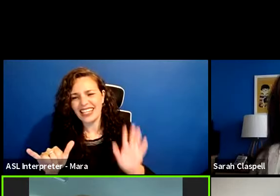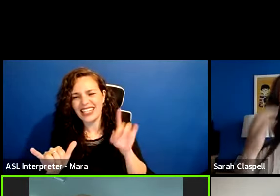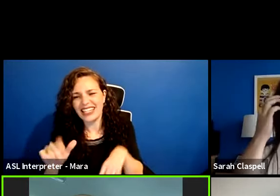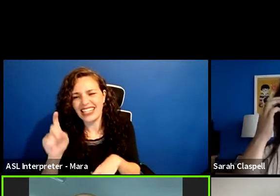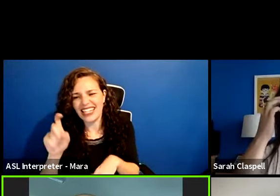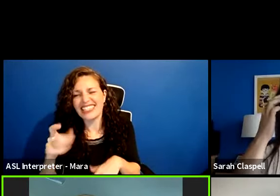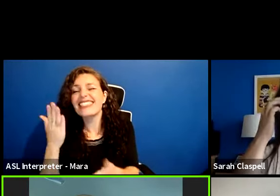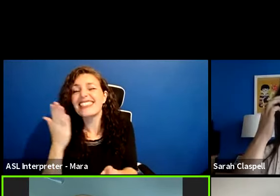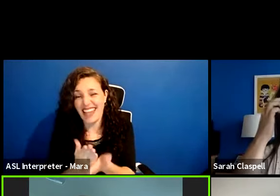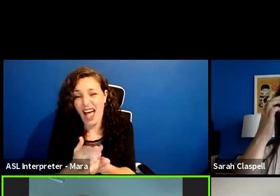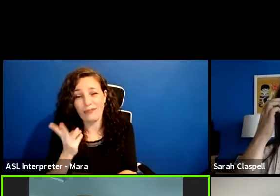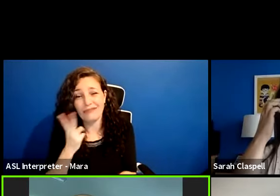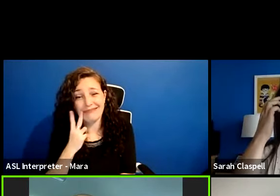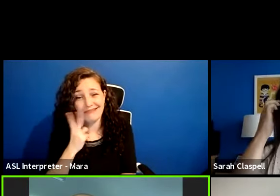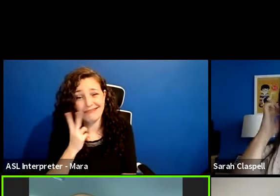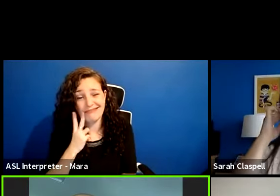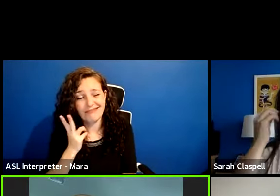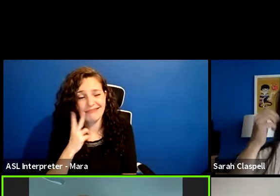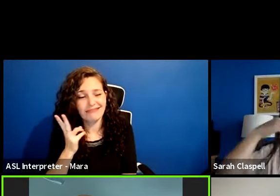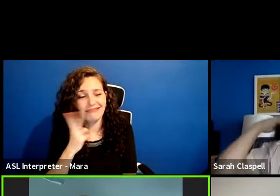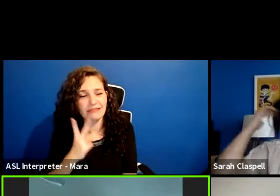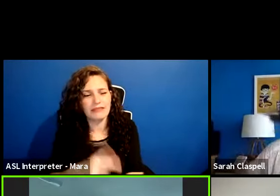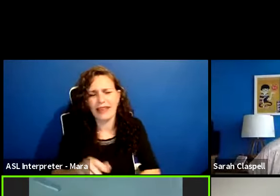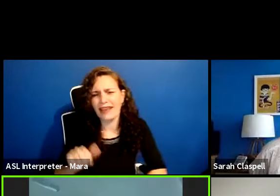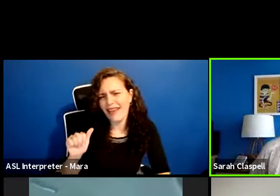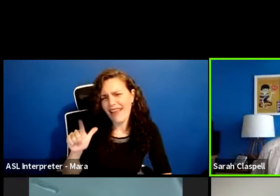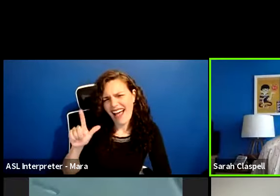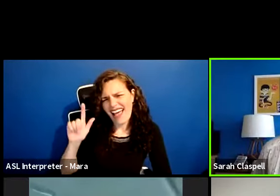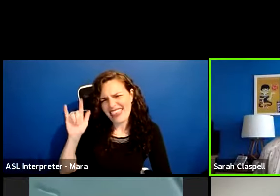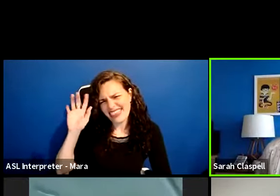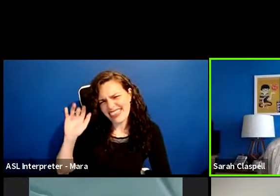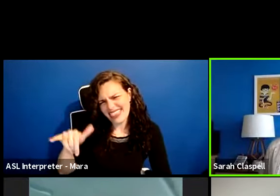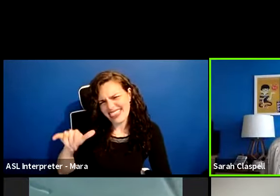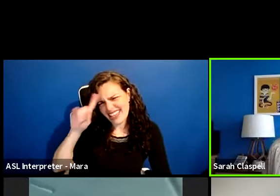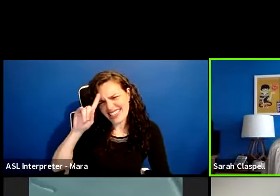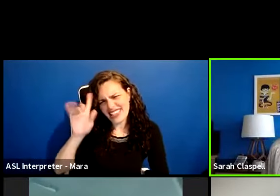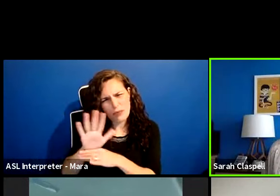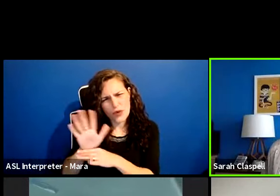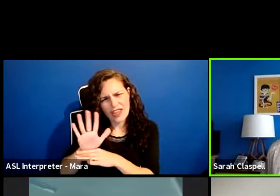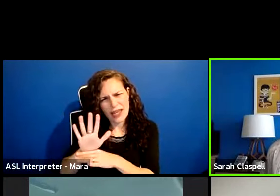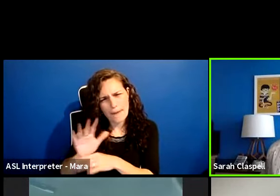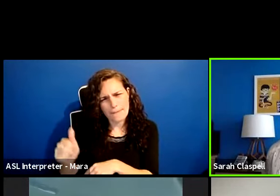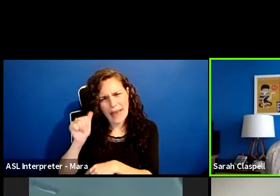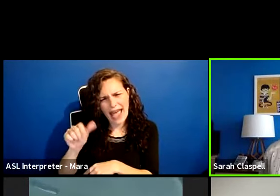I think that's the plus of the film backdraft. Yeah. Yeah.